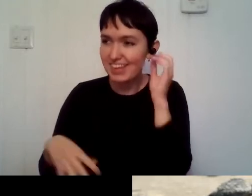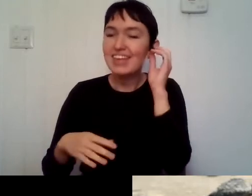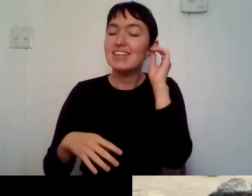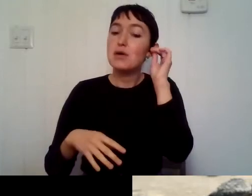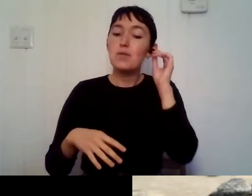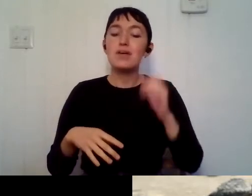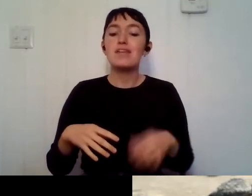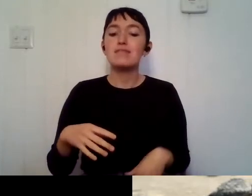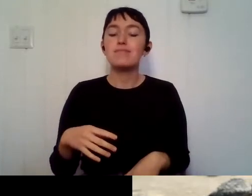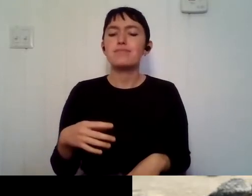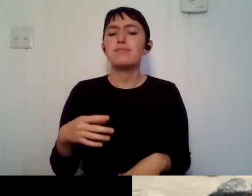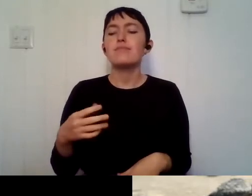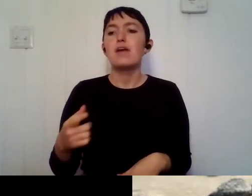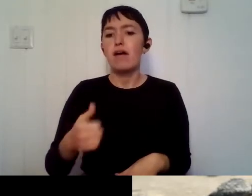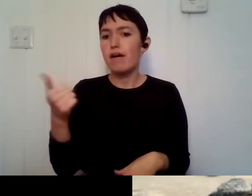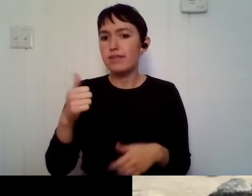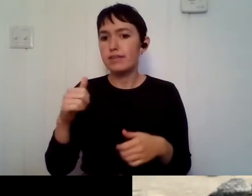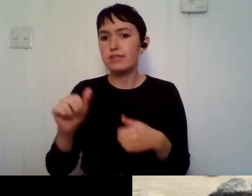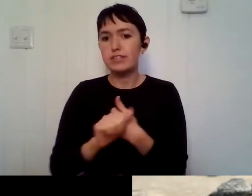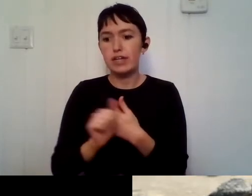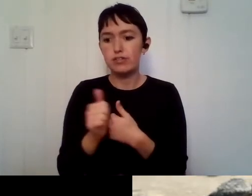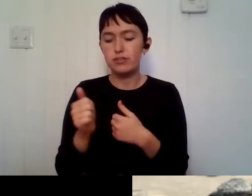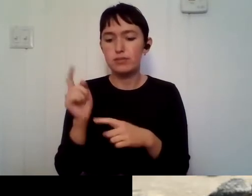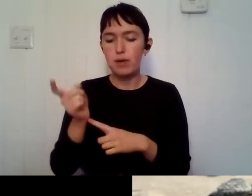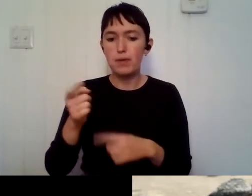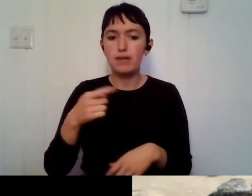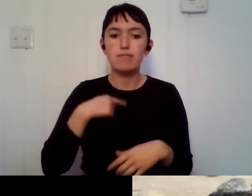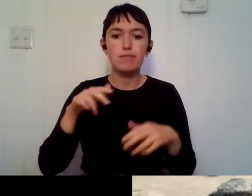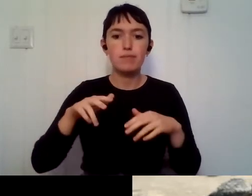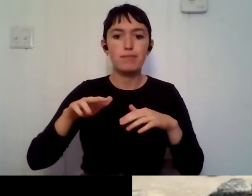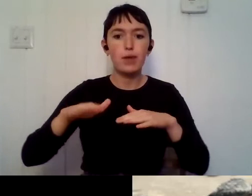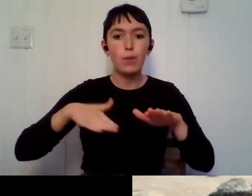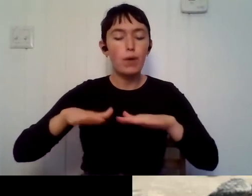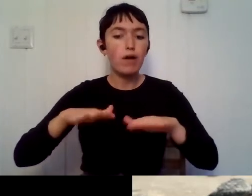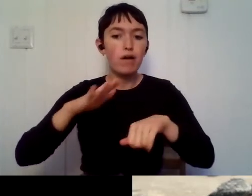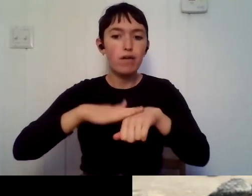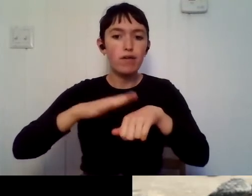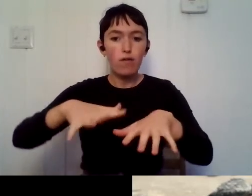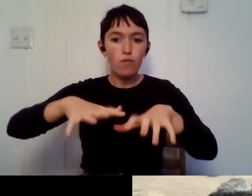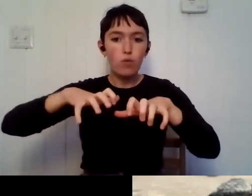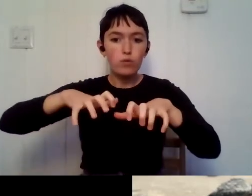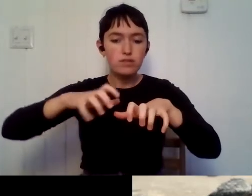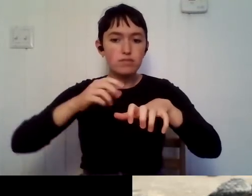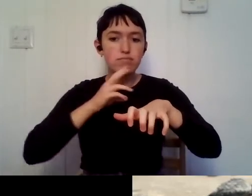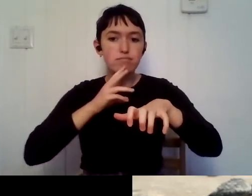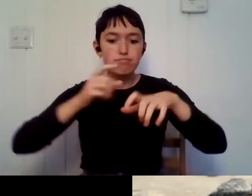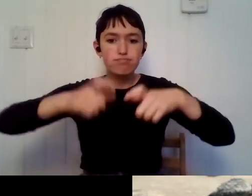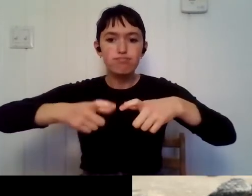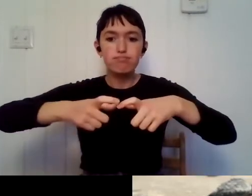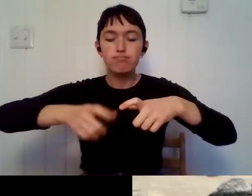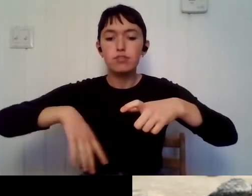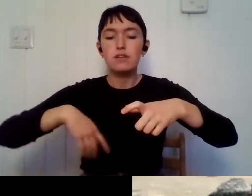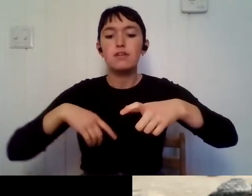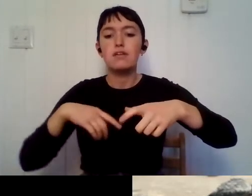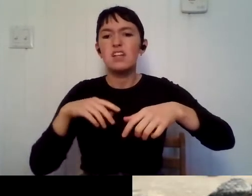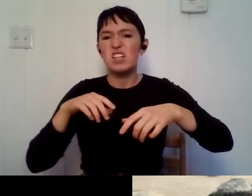walking on a frozen pond and, um, it actually like cracked on me. Um, thankfully